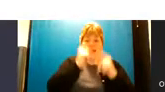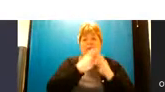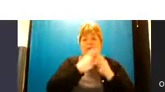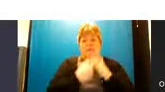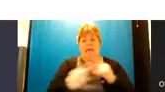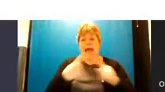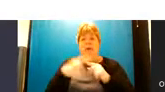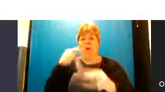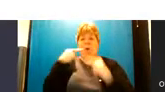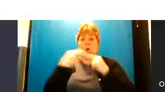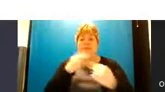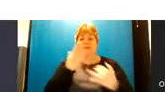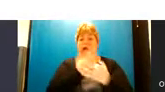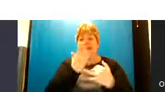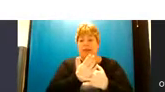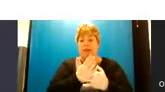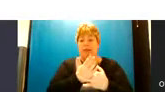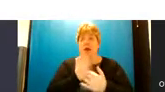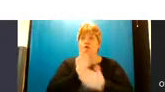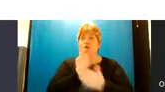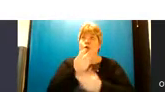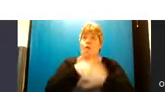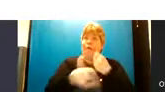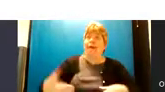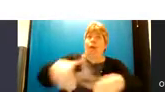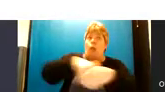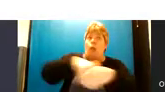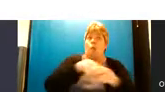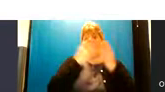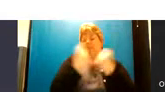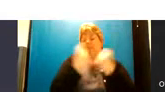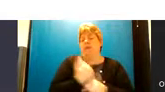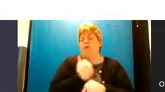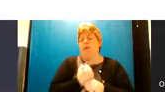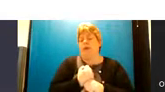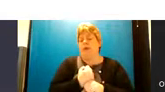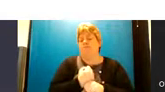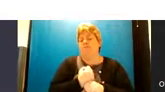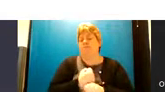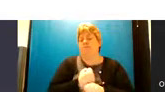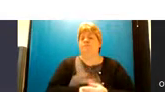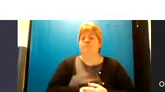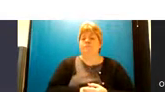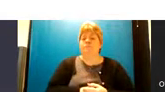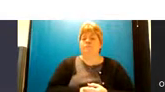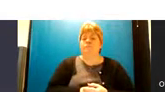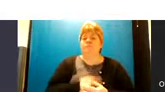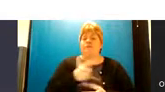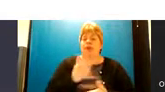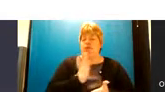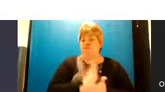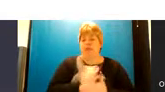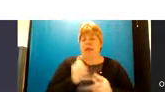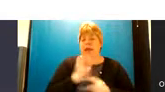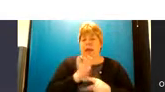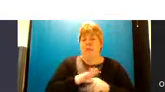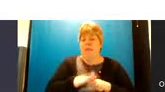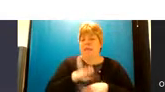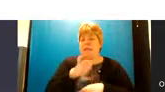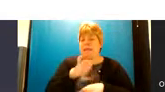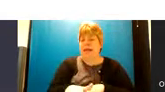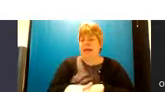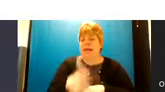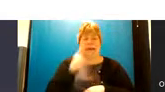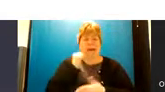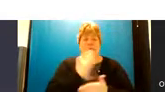um to be inclusive in everything that we're doing um that's a really important step and actually can be